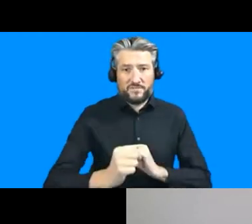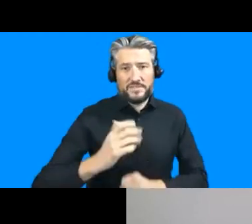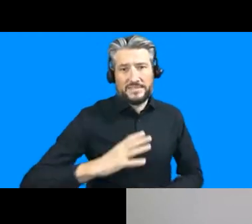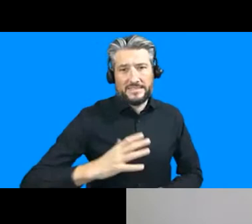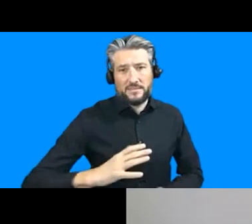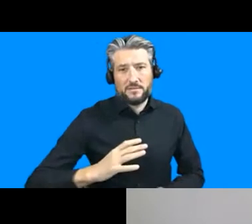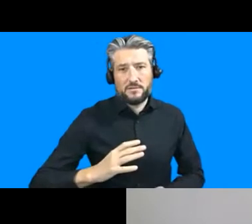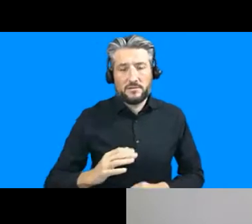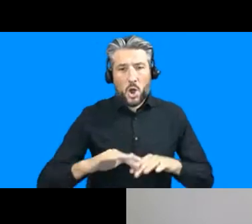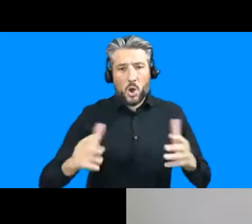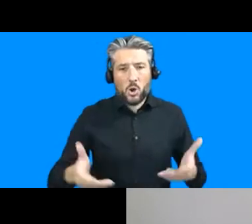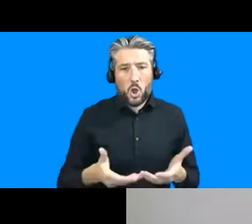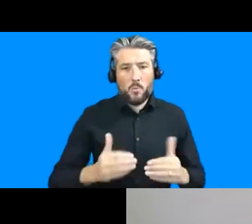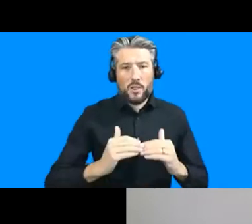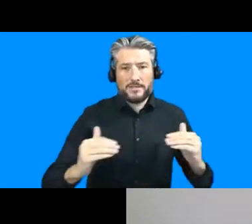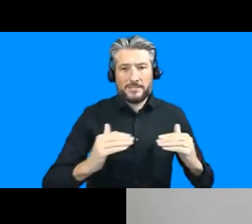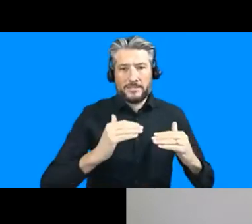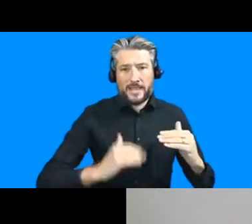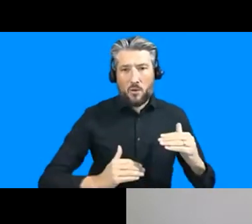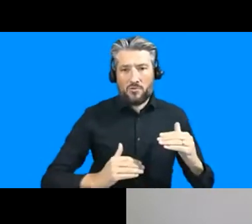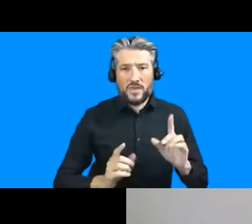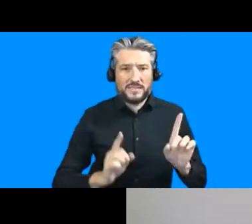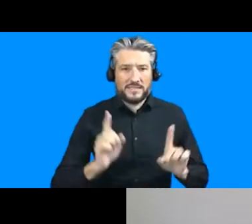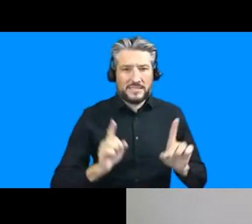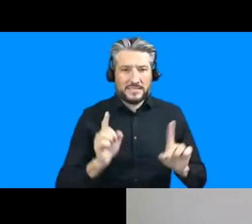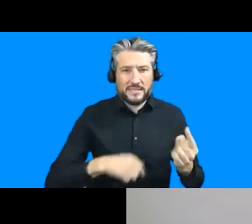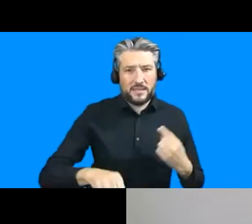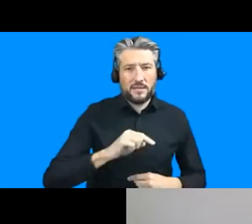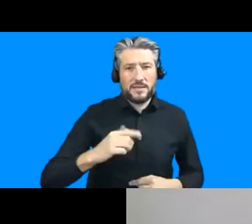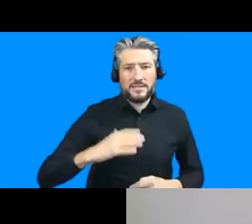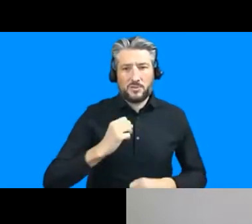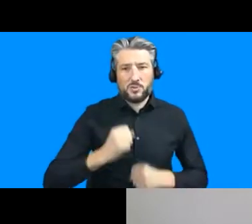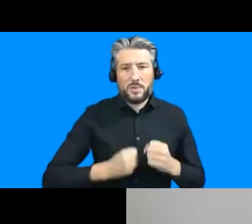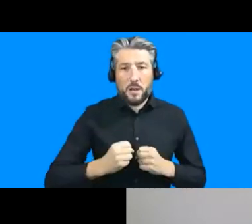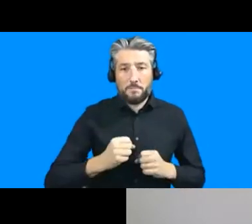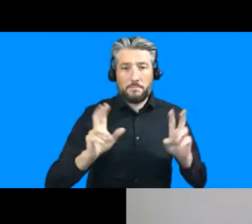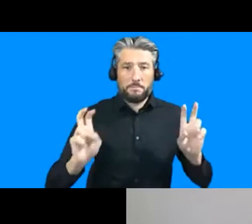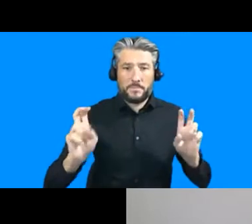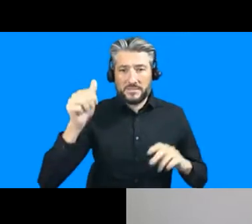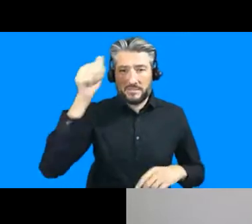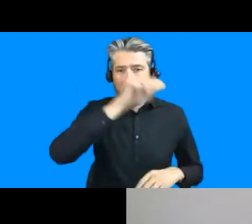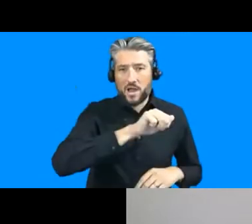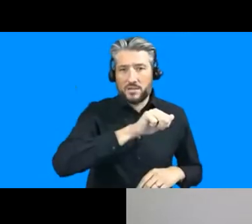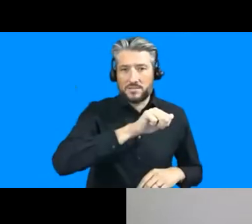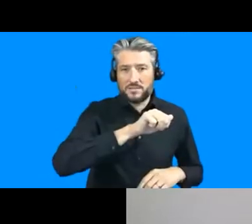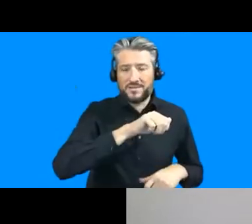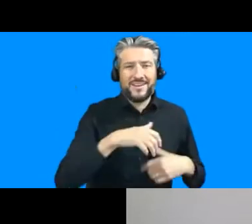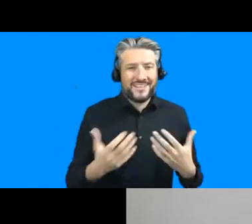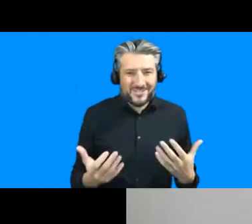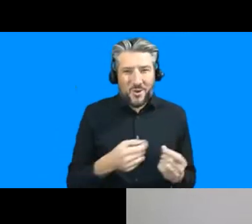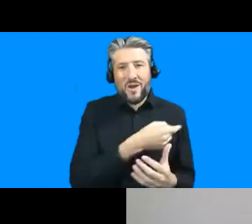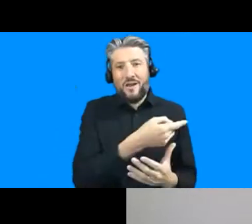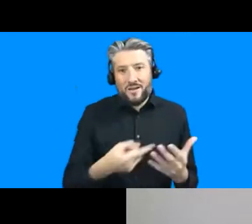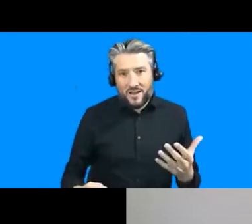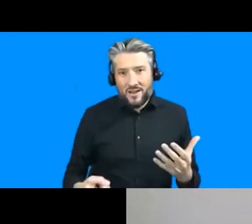smart what's your view on that as a as a proposition so there's a lot there probably can't answer all of it but